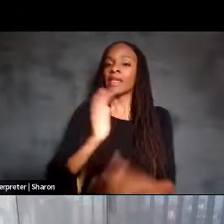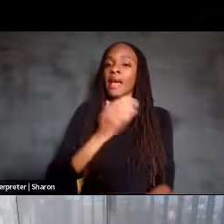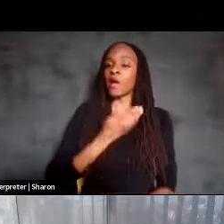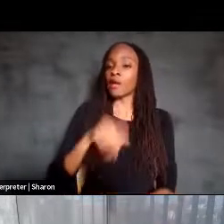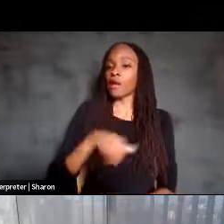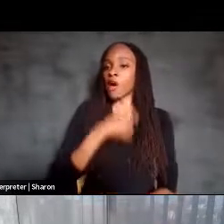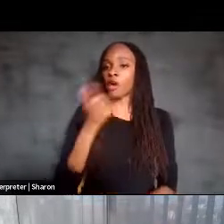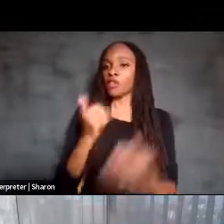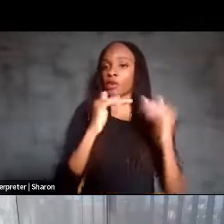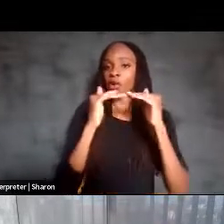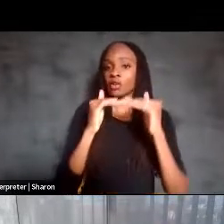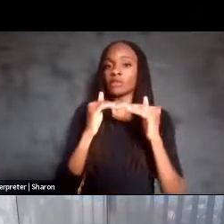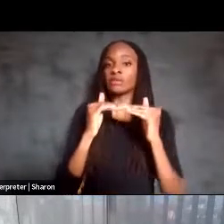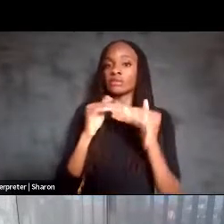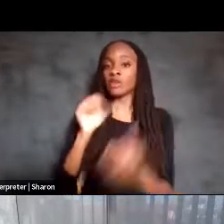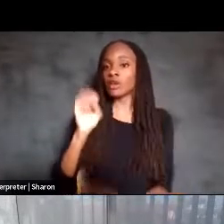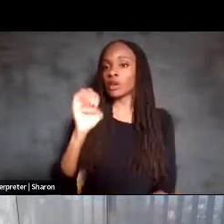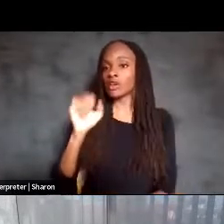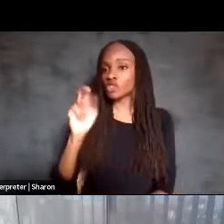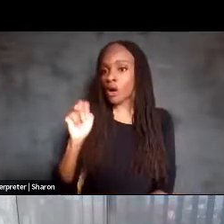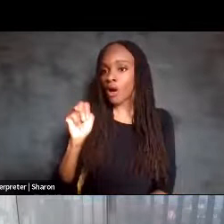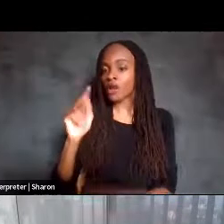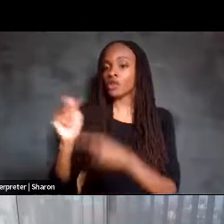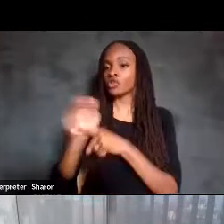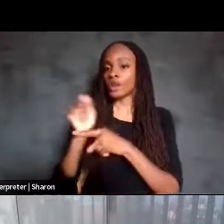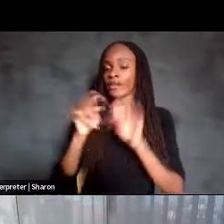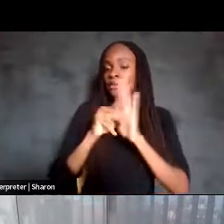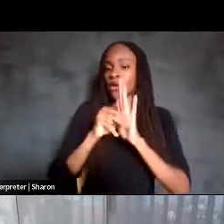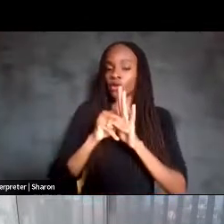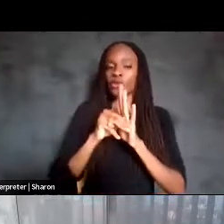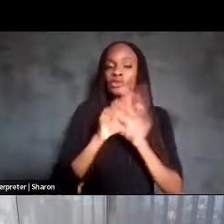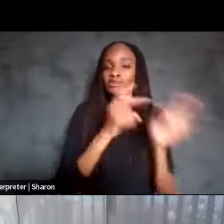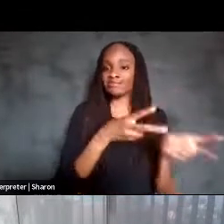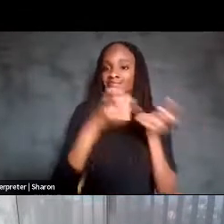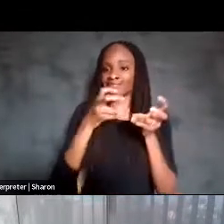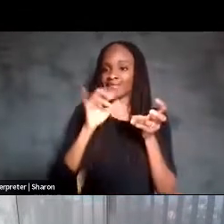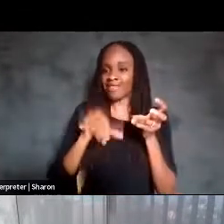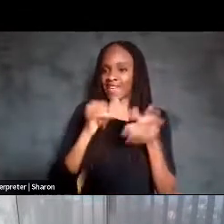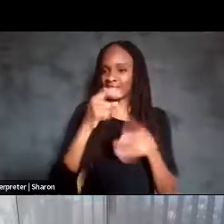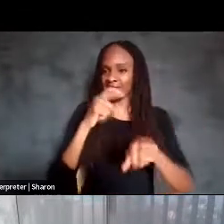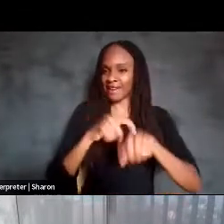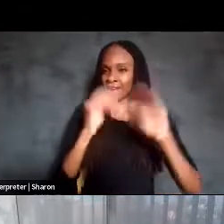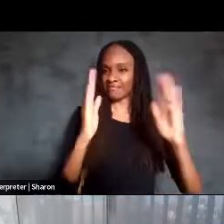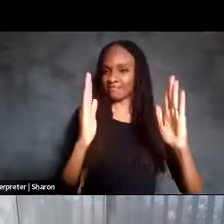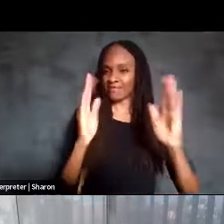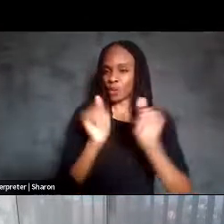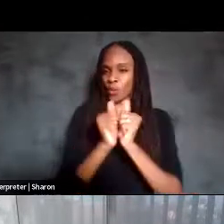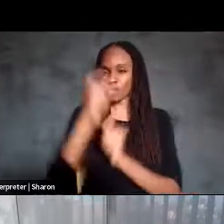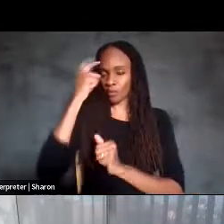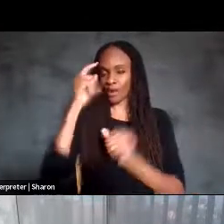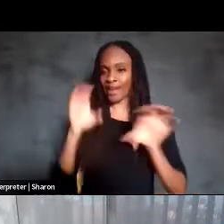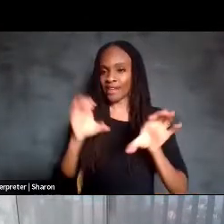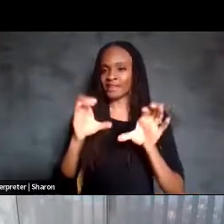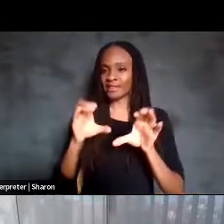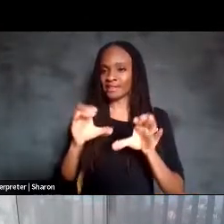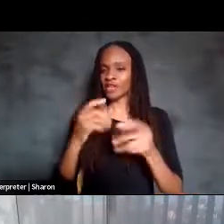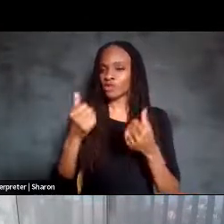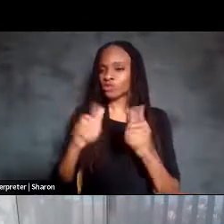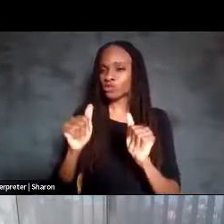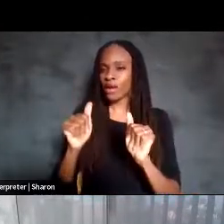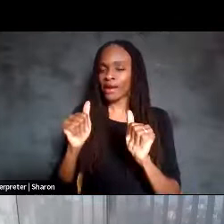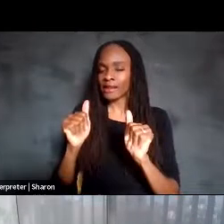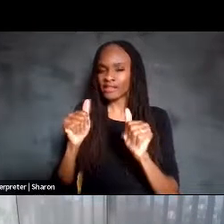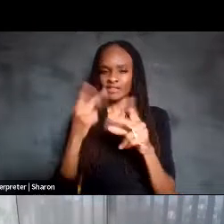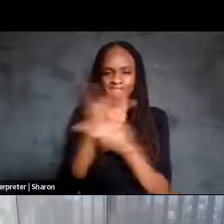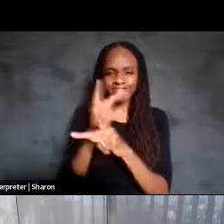trained a model to take that time segment of brain activity and figure out which word Pancho was